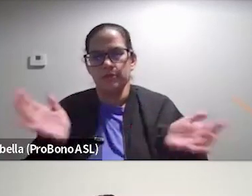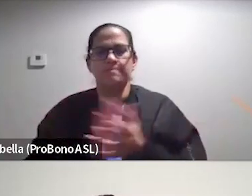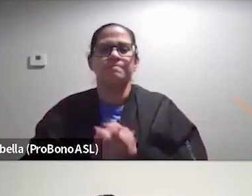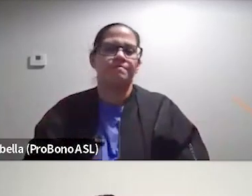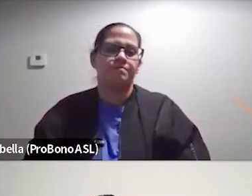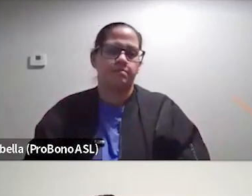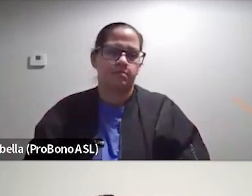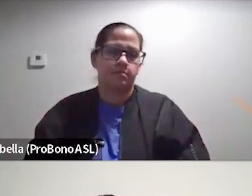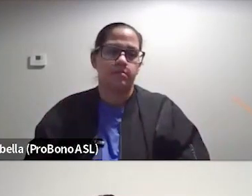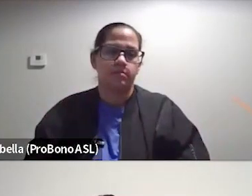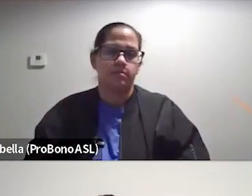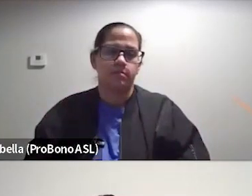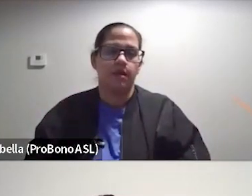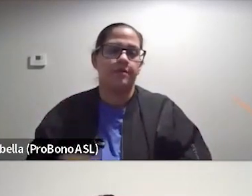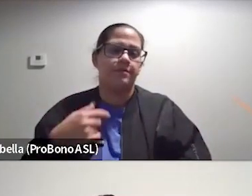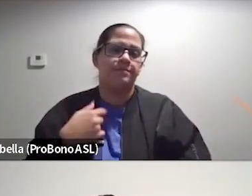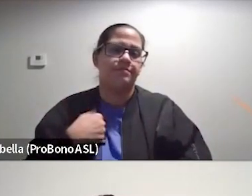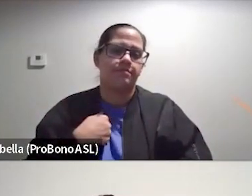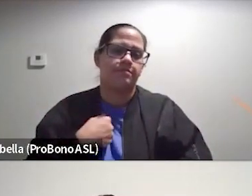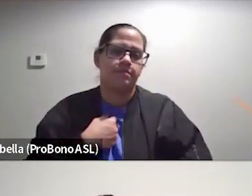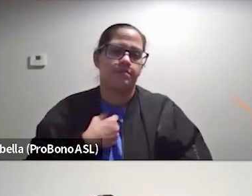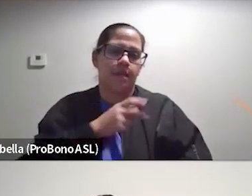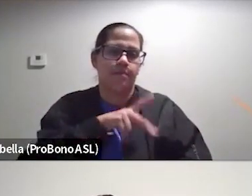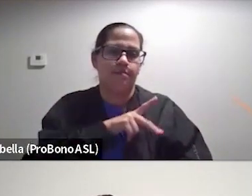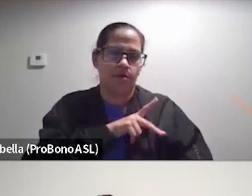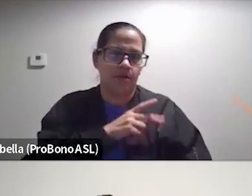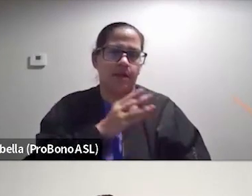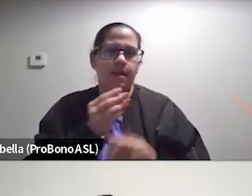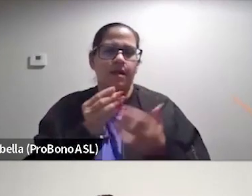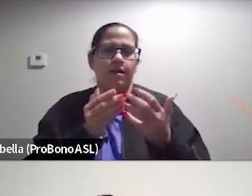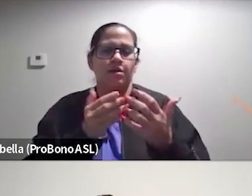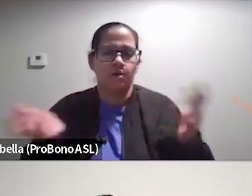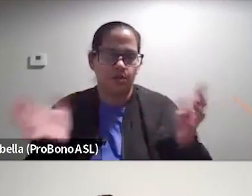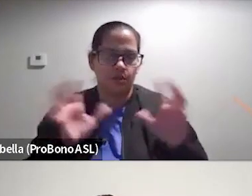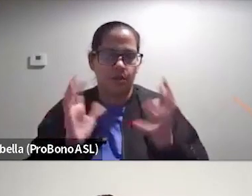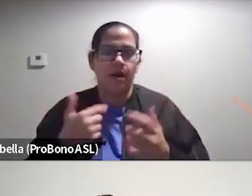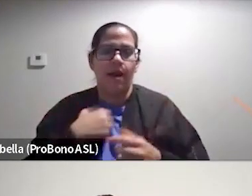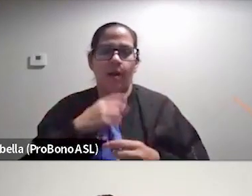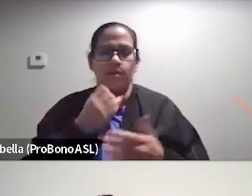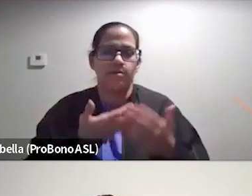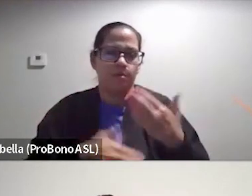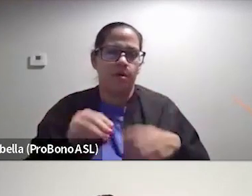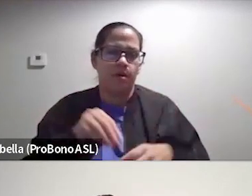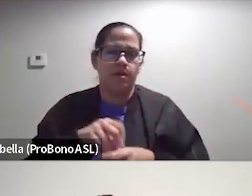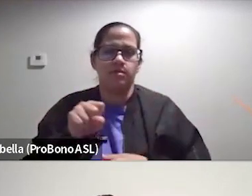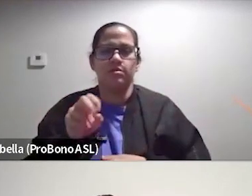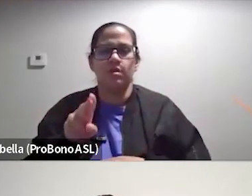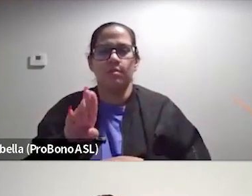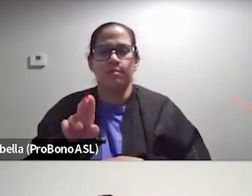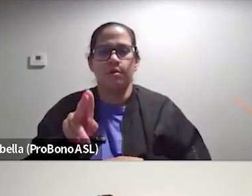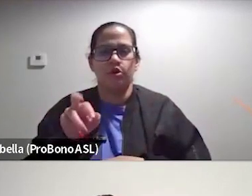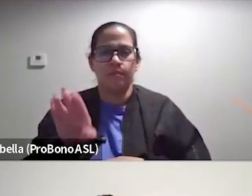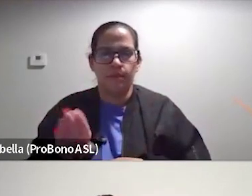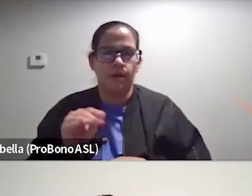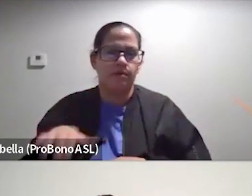I'll speak personally. Um, and then it may be globally. I was born in a suburb and raised in a suburb